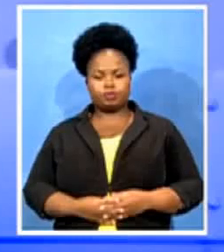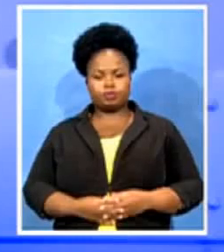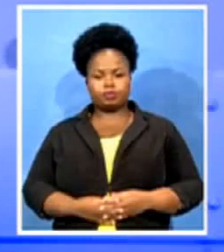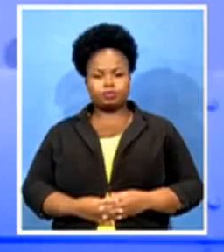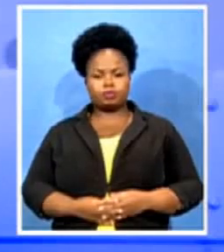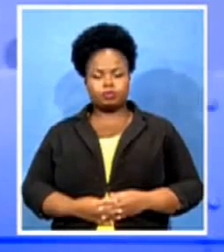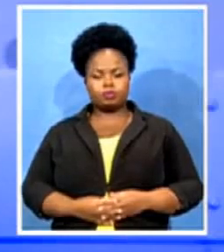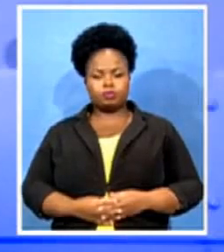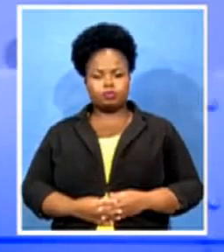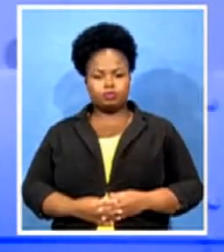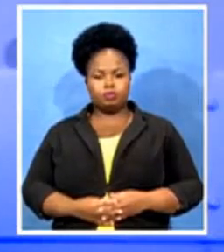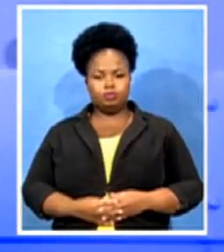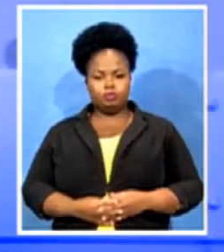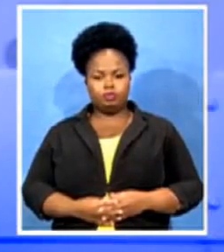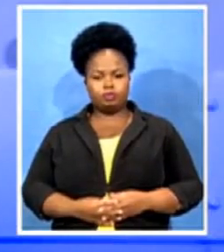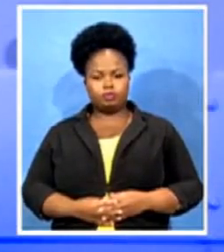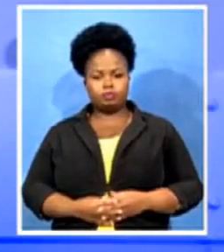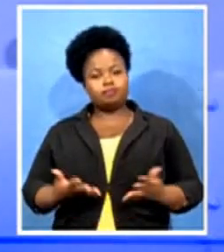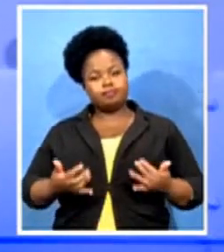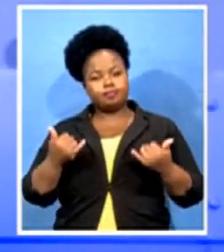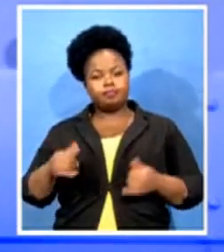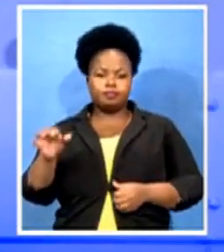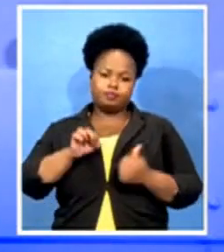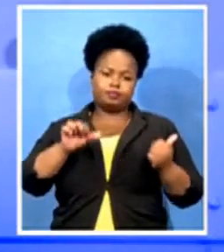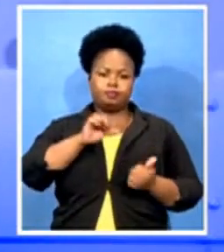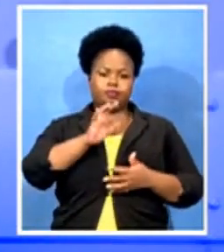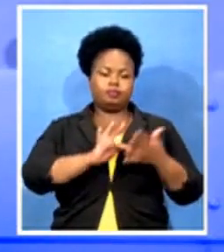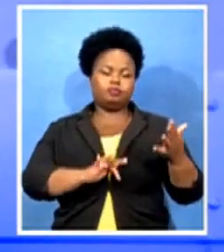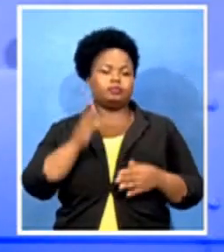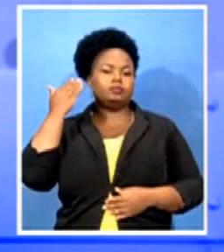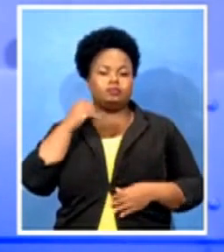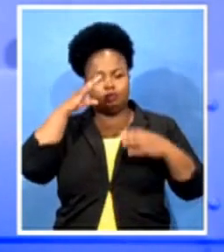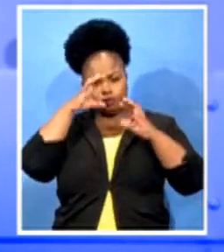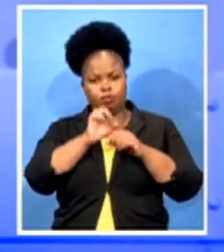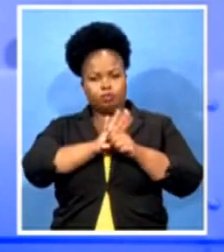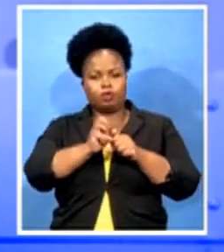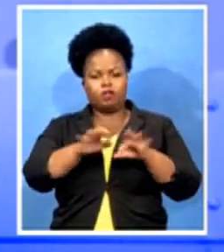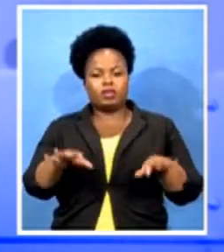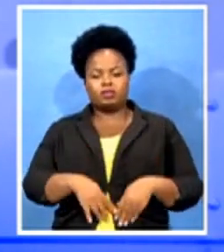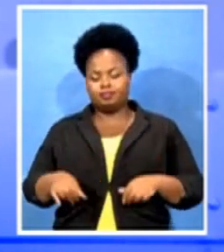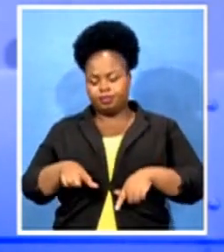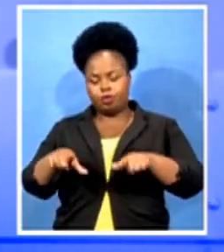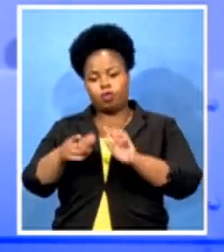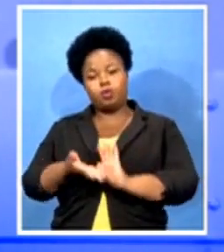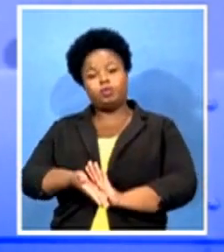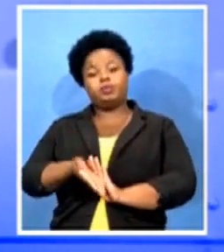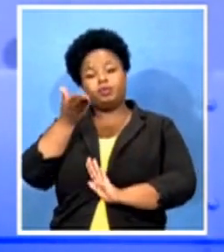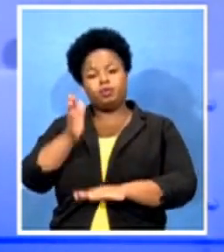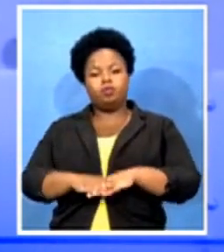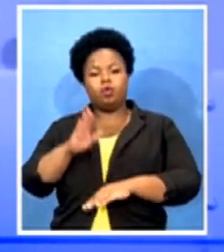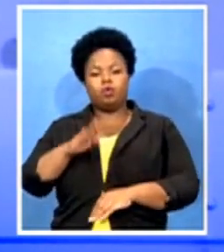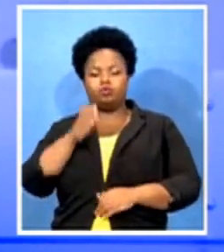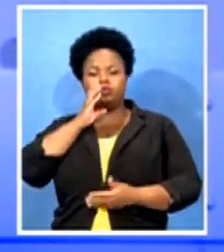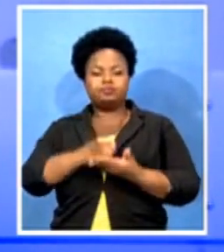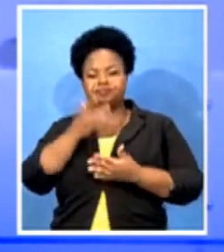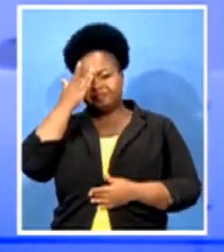Let's go back to a story focusing on COVID-19. Limpopo has seen a significant increase in confirmed COVID-19 cases and